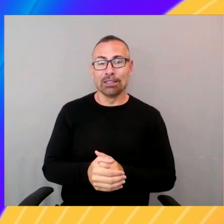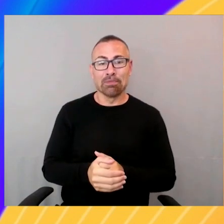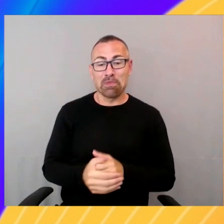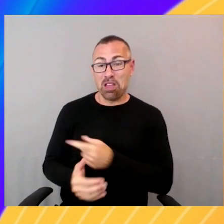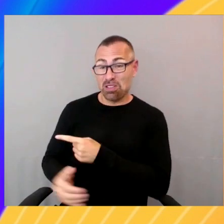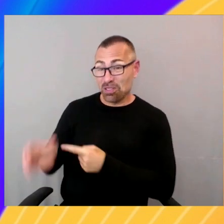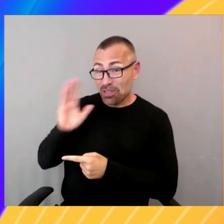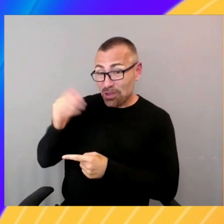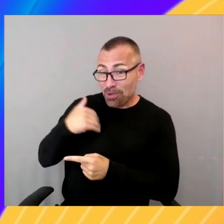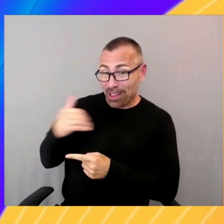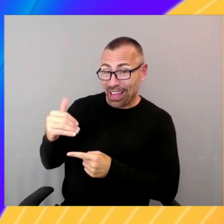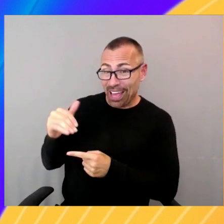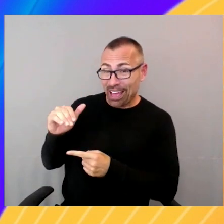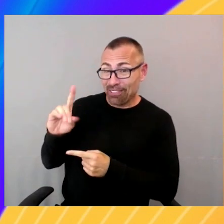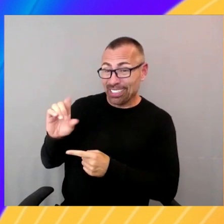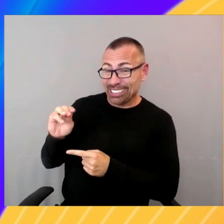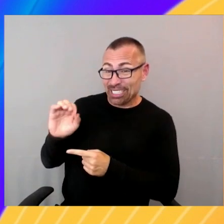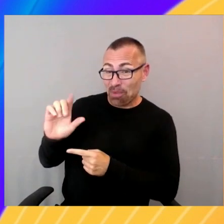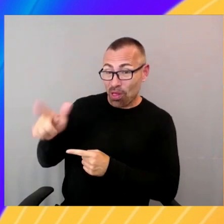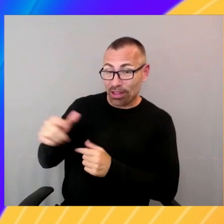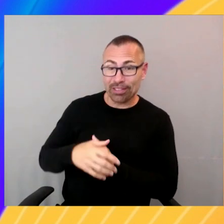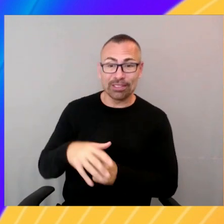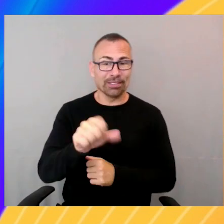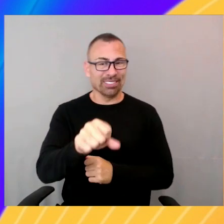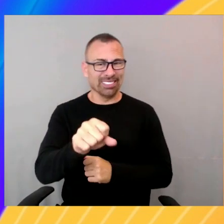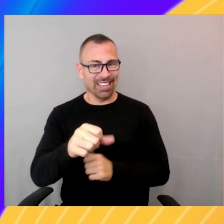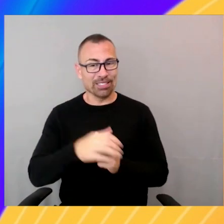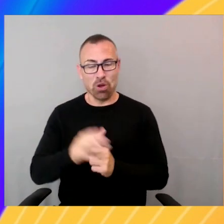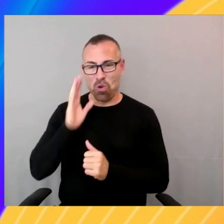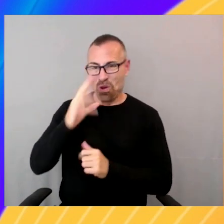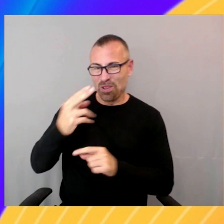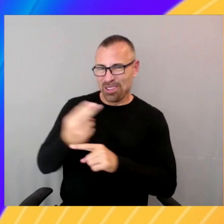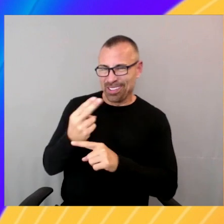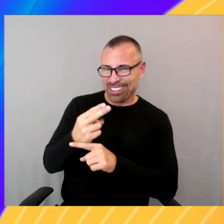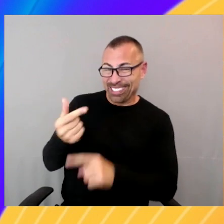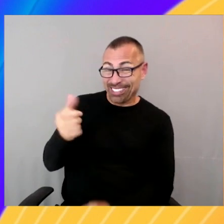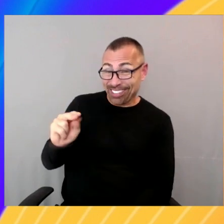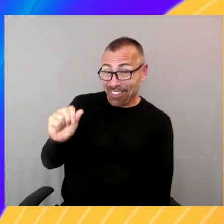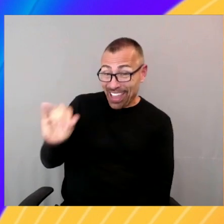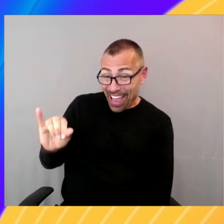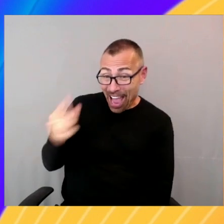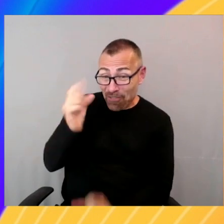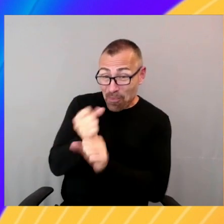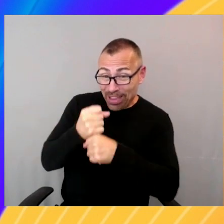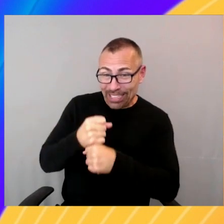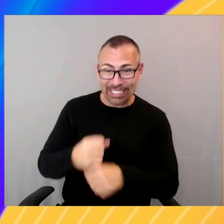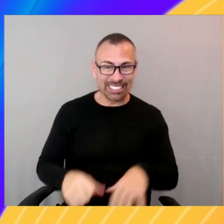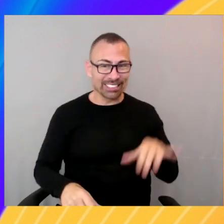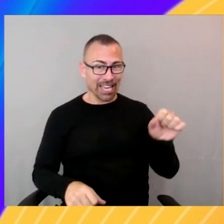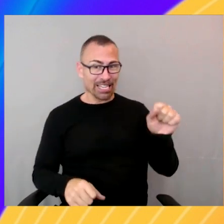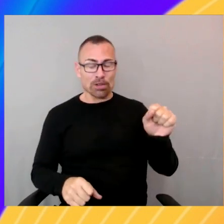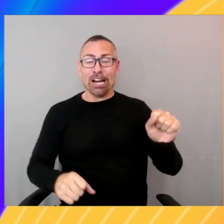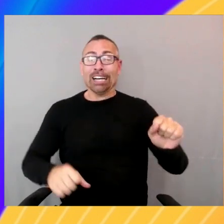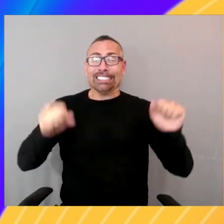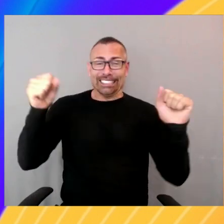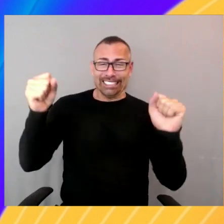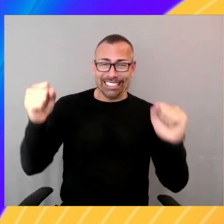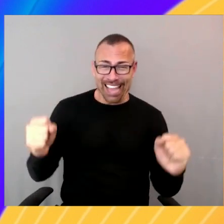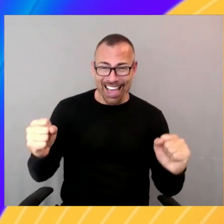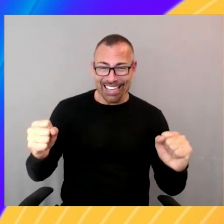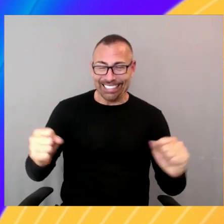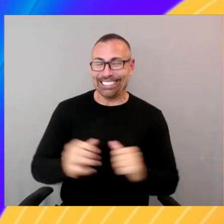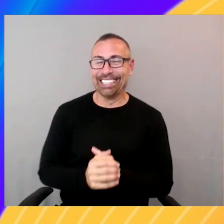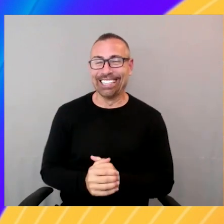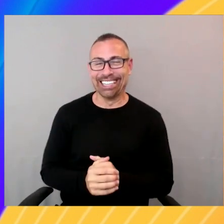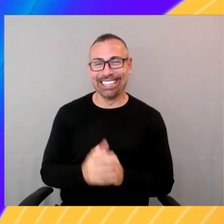demo going to be created using generative AI? Yes. Oh, okay. We're all doomed. To a degree, right? To a